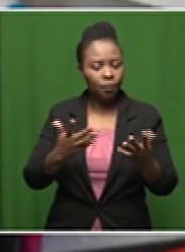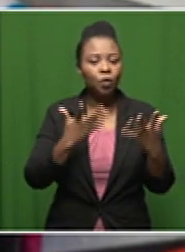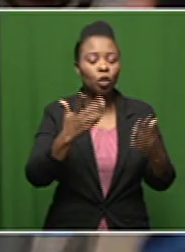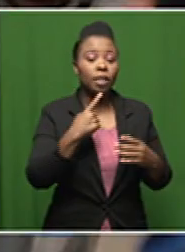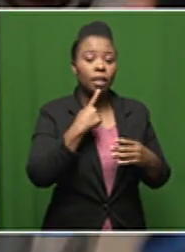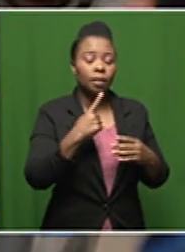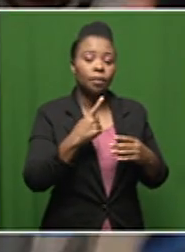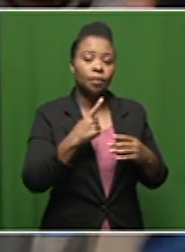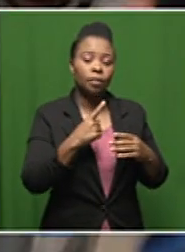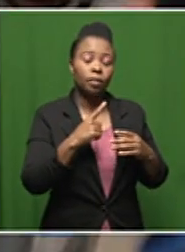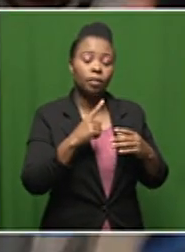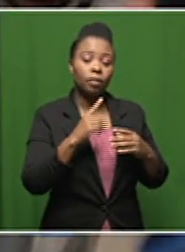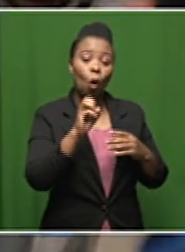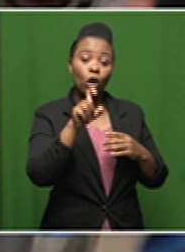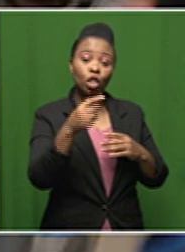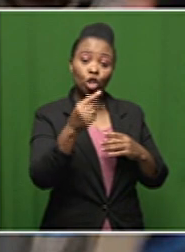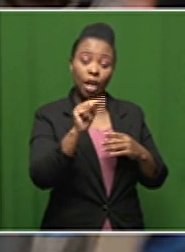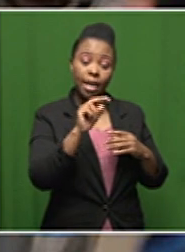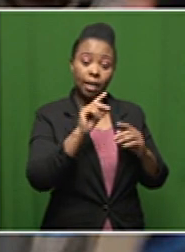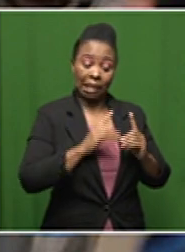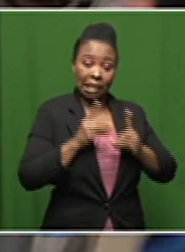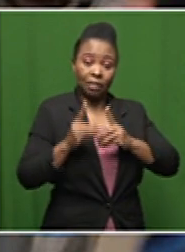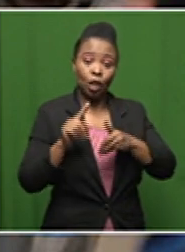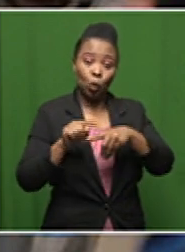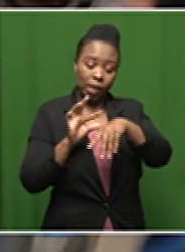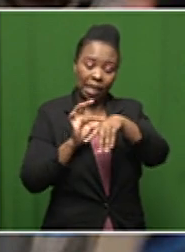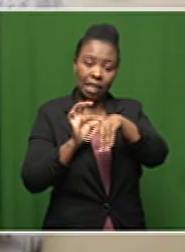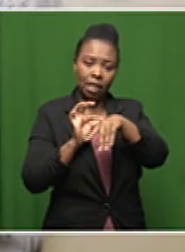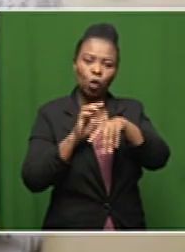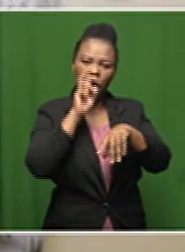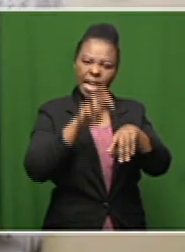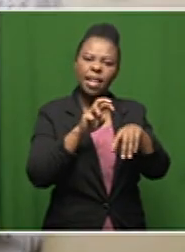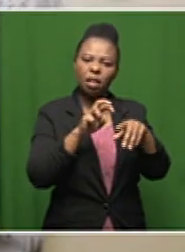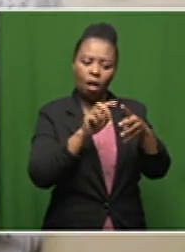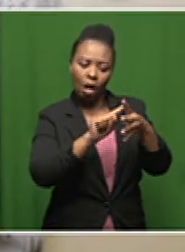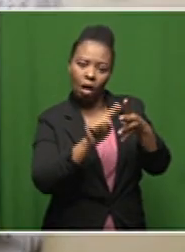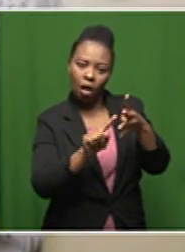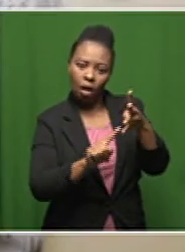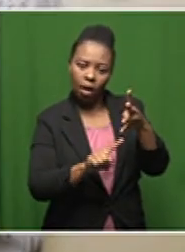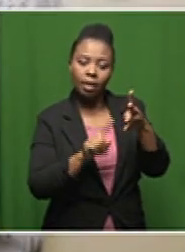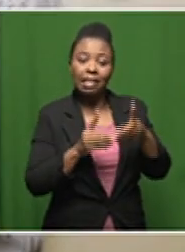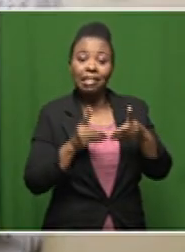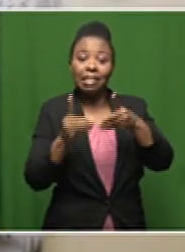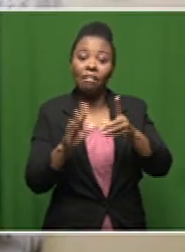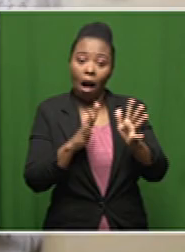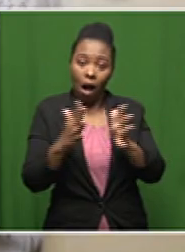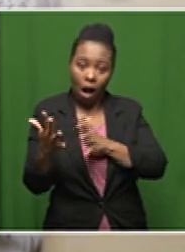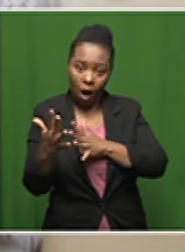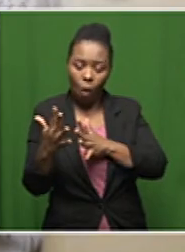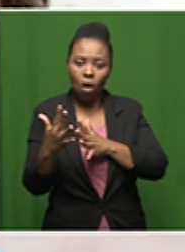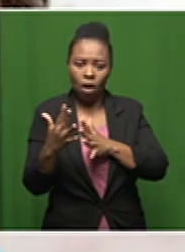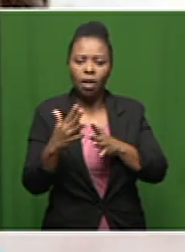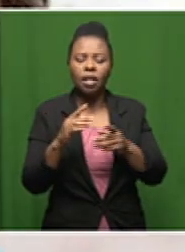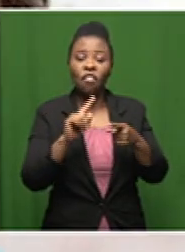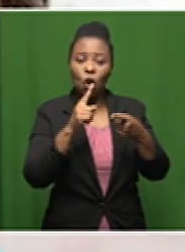delivery to the tissues and you need a number of factors that are going to be important in terms of oxygen delivery the first of those is